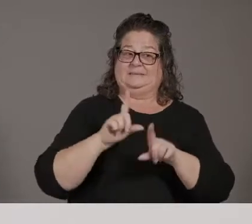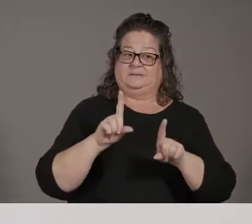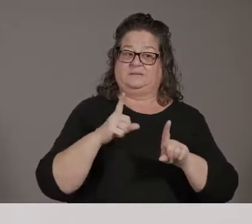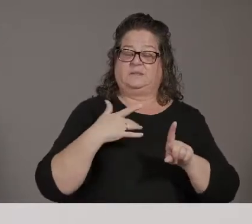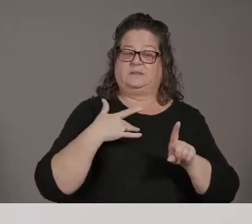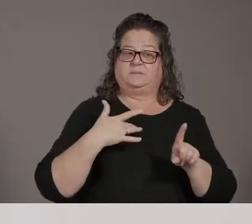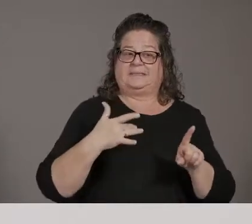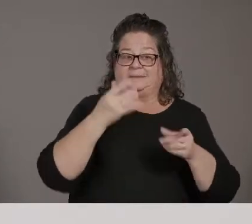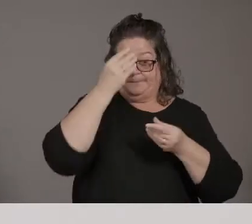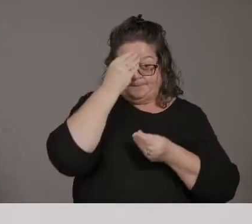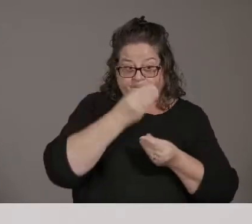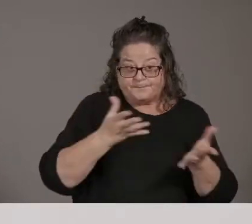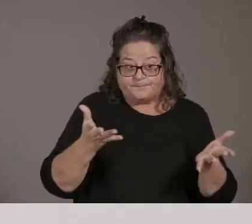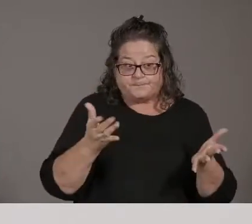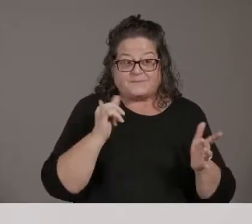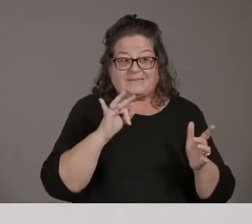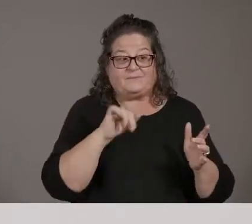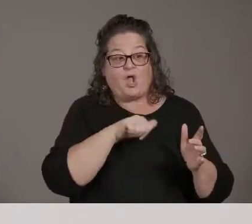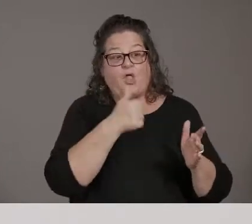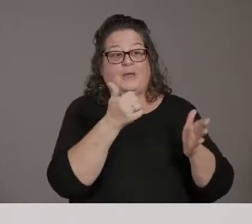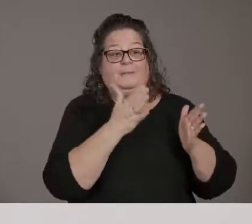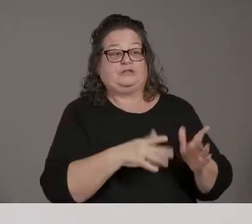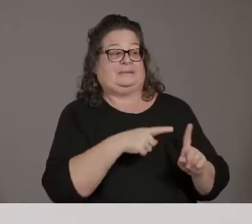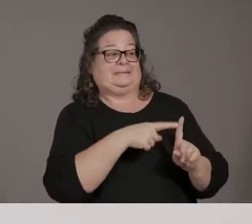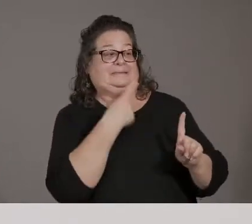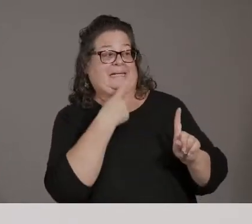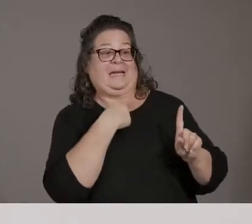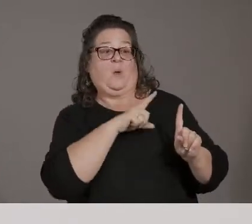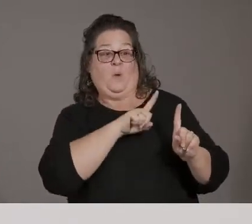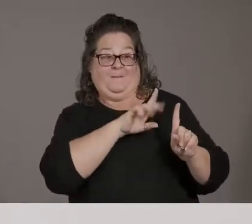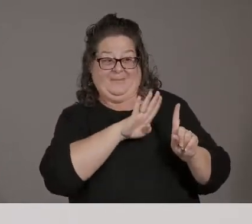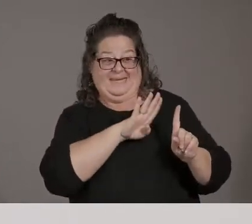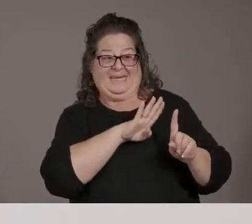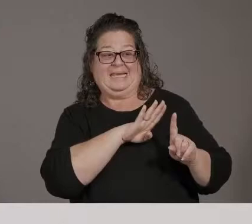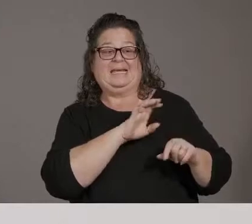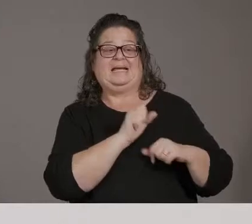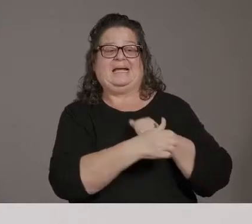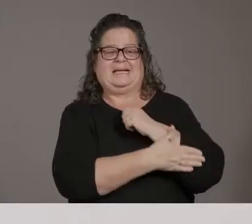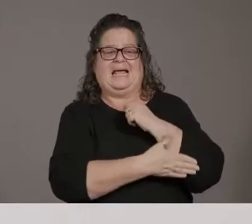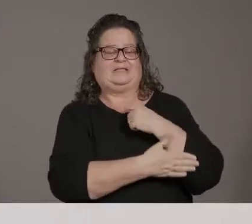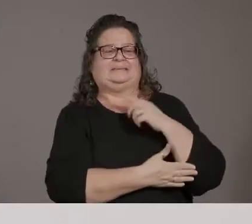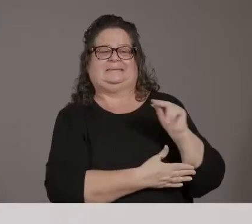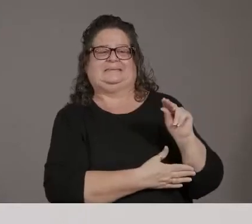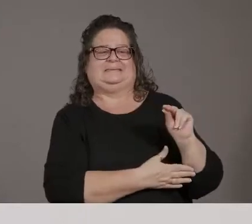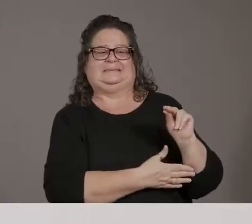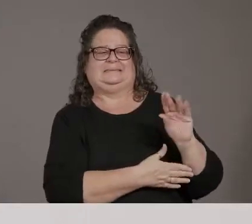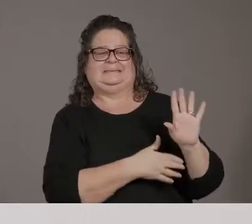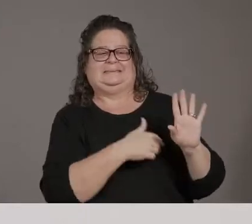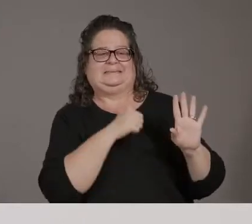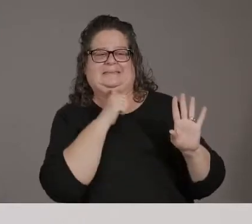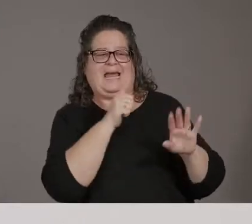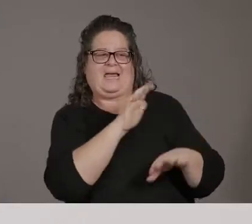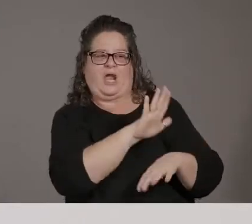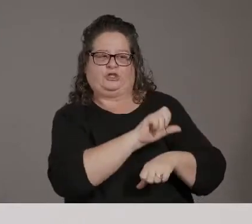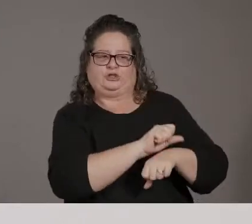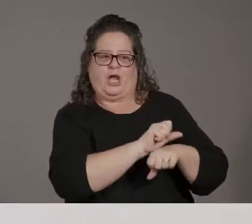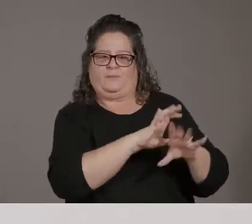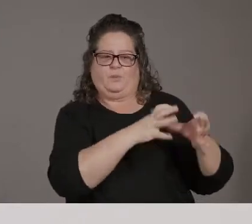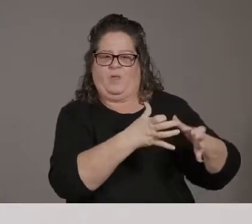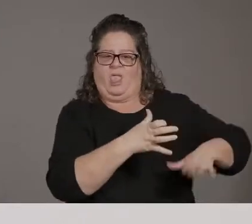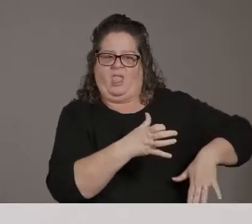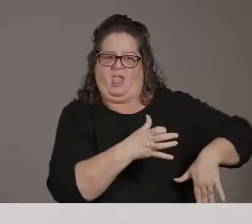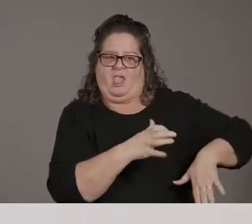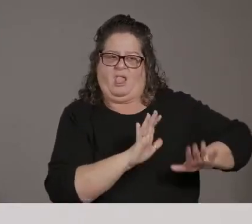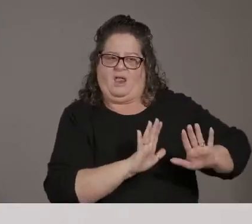is prioritized in 1B, the counties can sub prioritize based on limited numbers of vaccine doses, as well as the priorities within